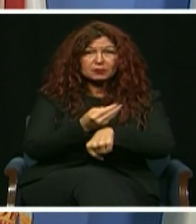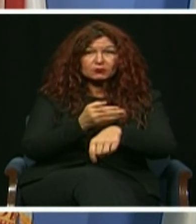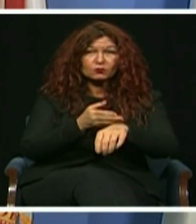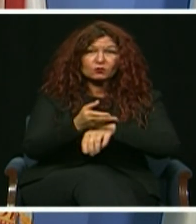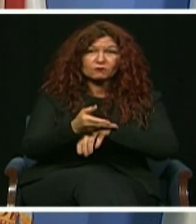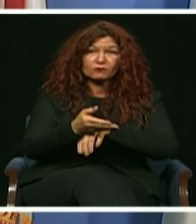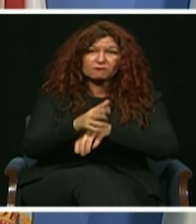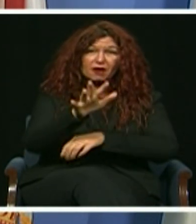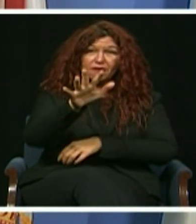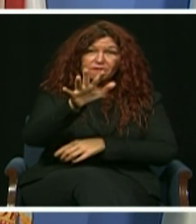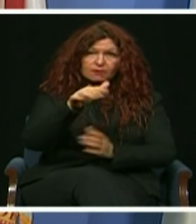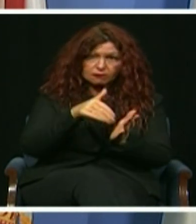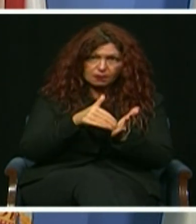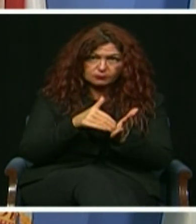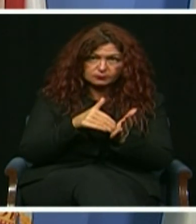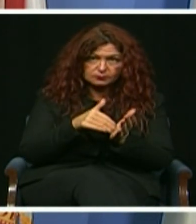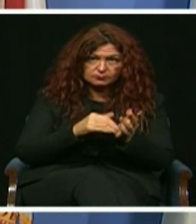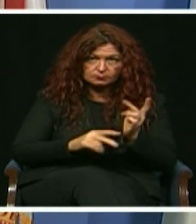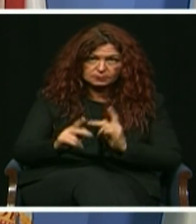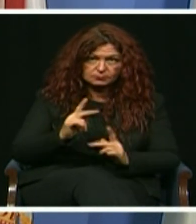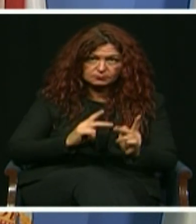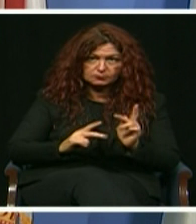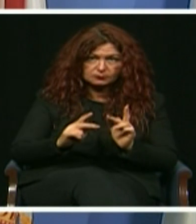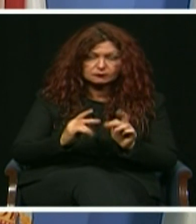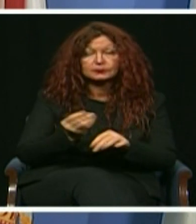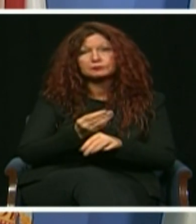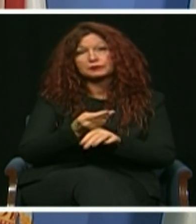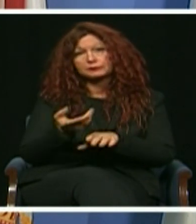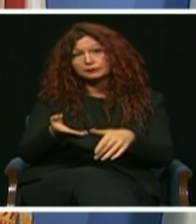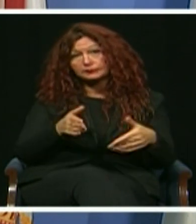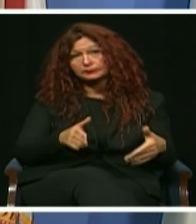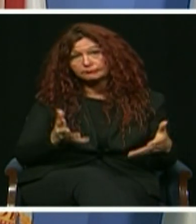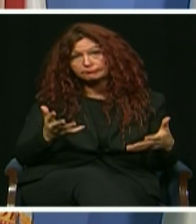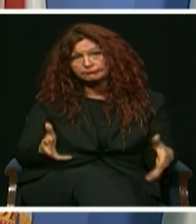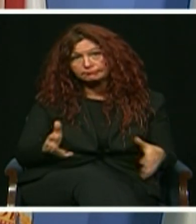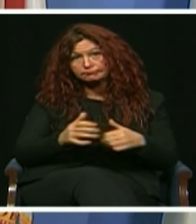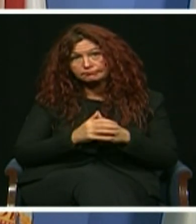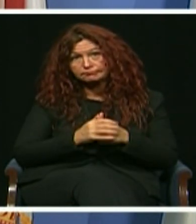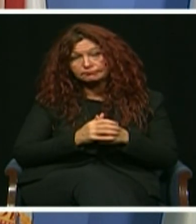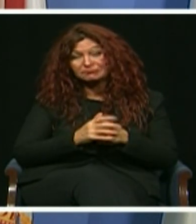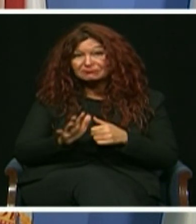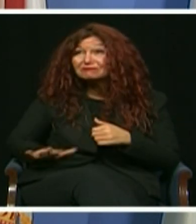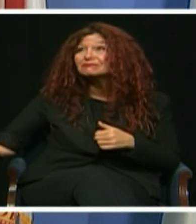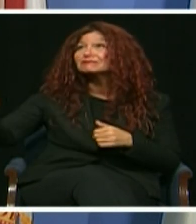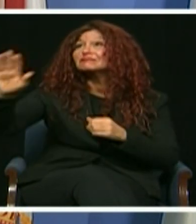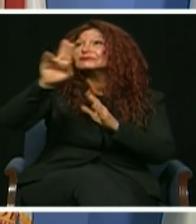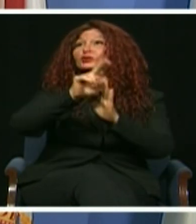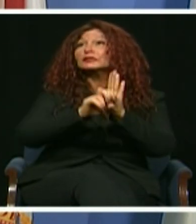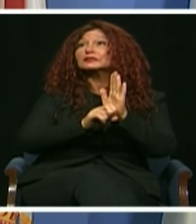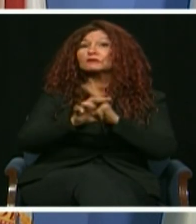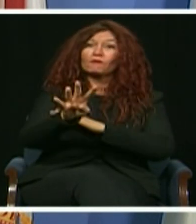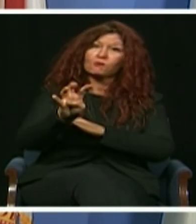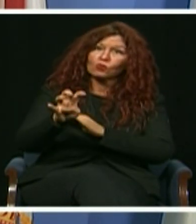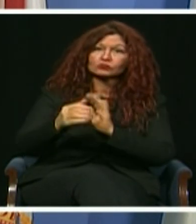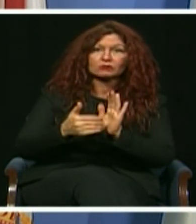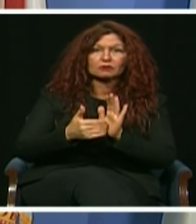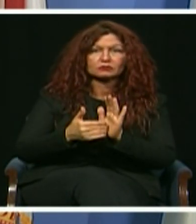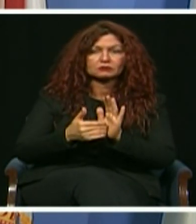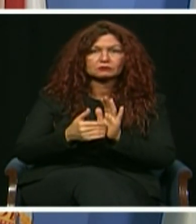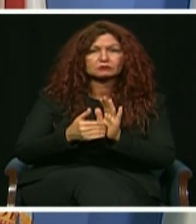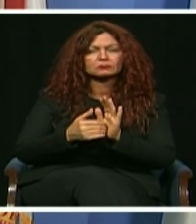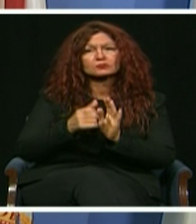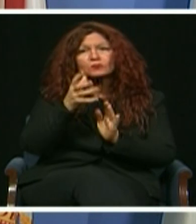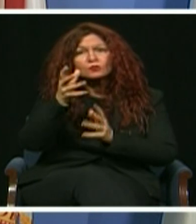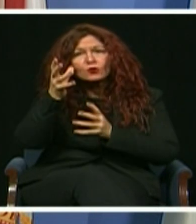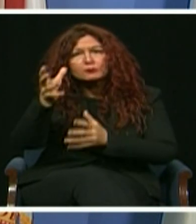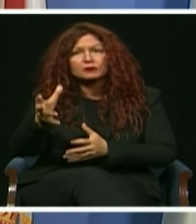across the nation to coronavirus, grandparents, children, friends, and loved ones. Please join me for a moment of